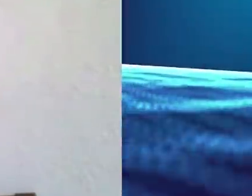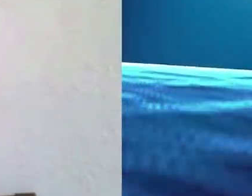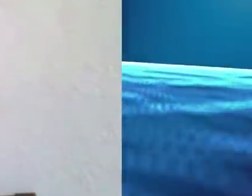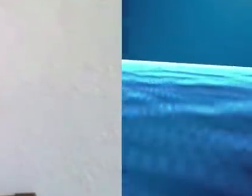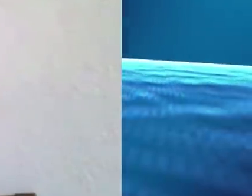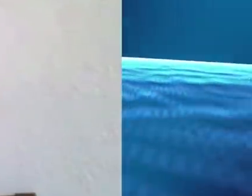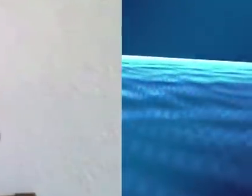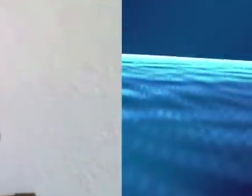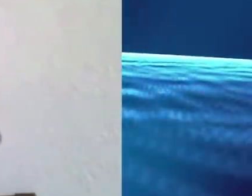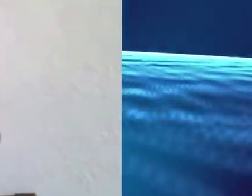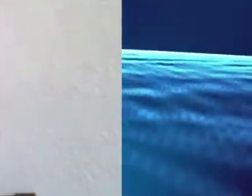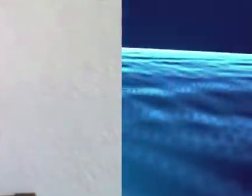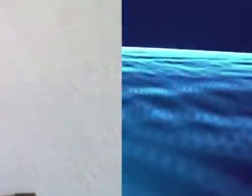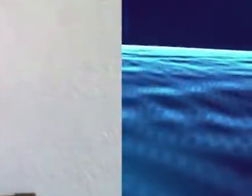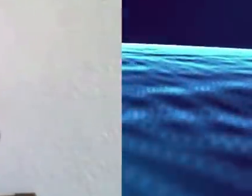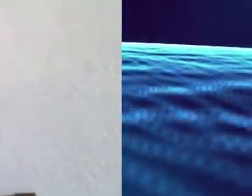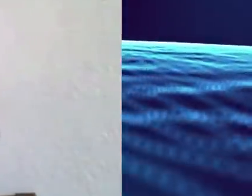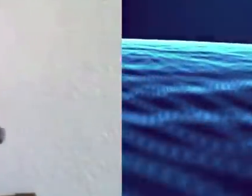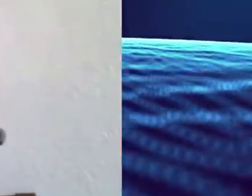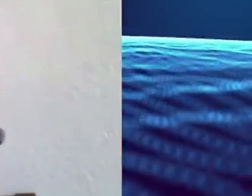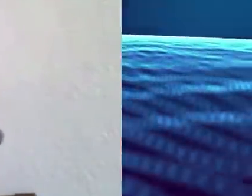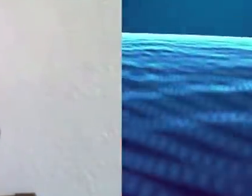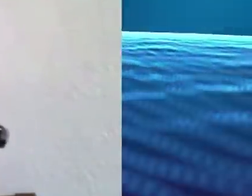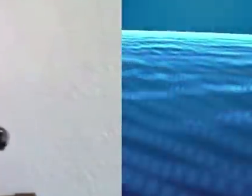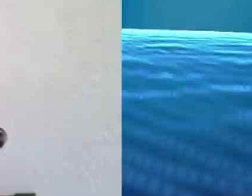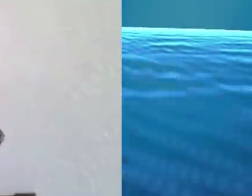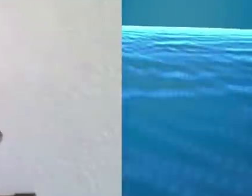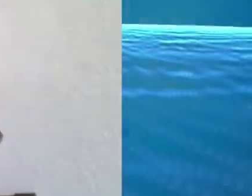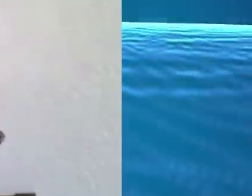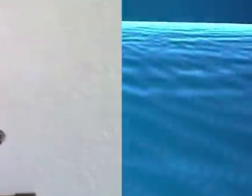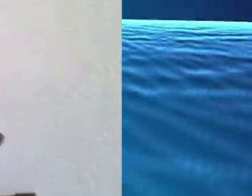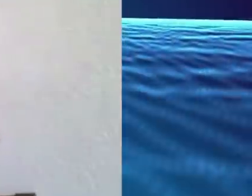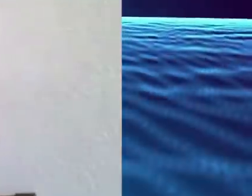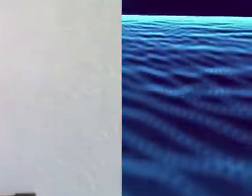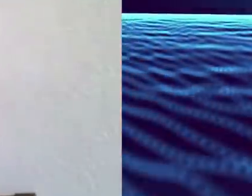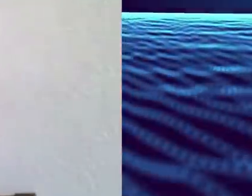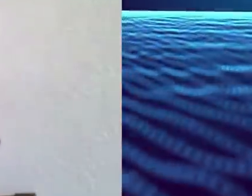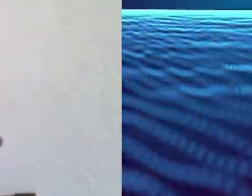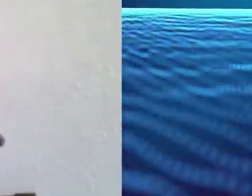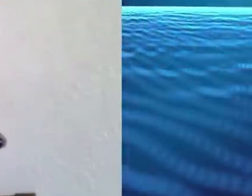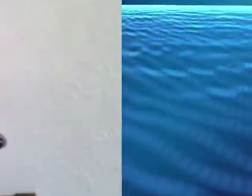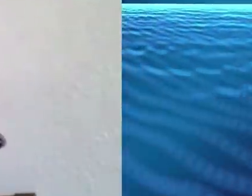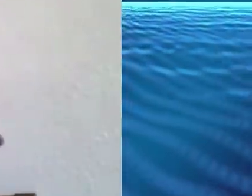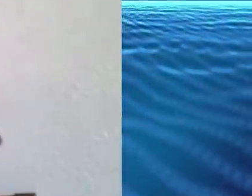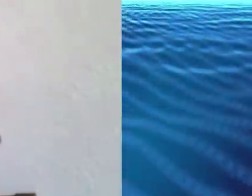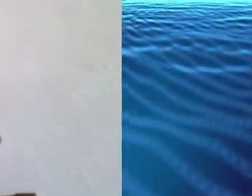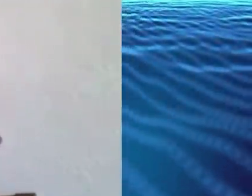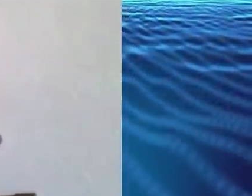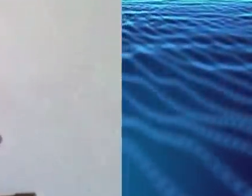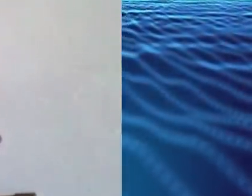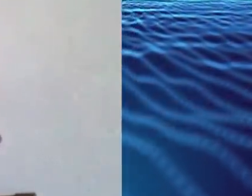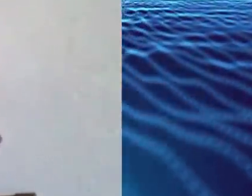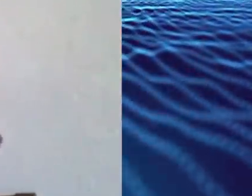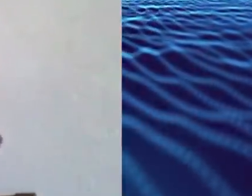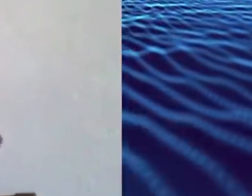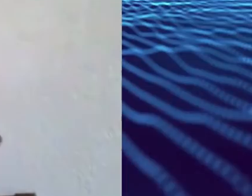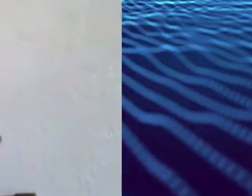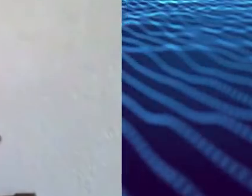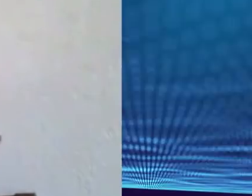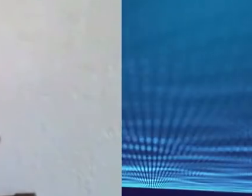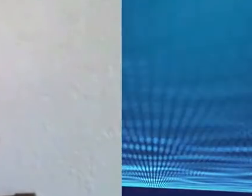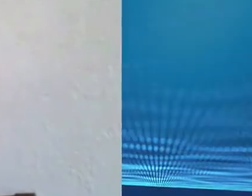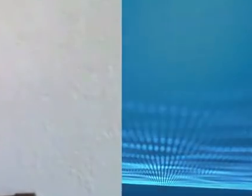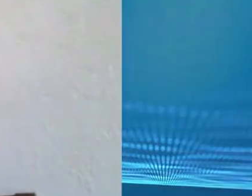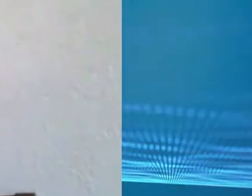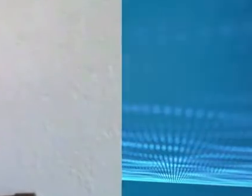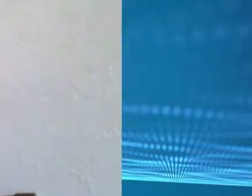to think that they may have the virus who are out there who have not come forward for testing to come forward. Those persons who, you